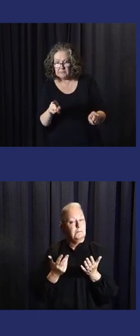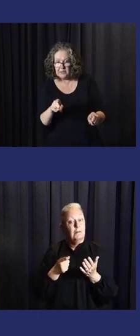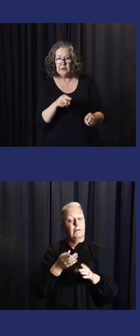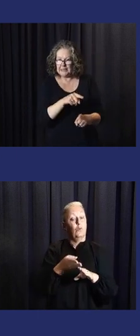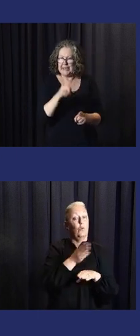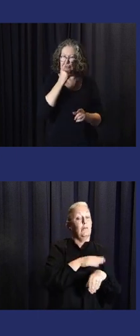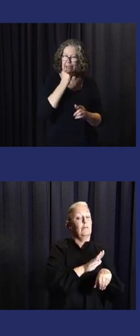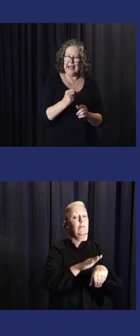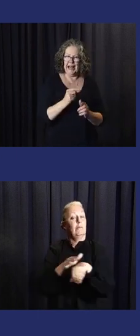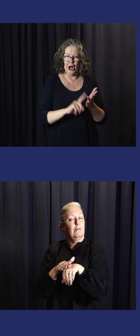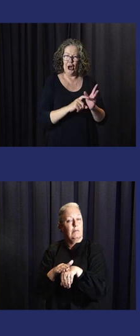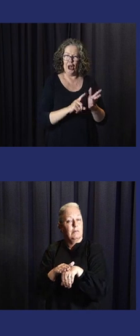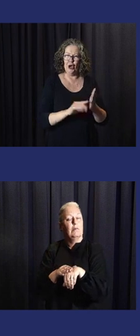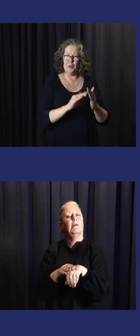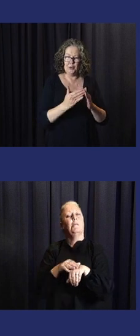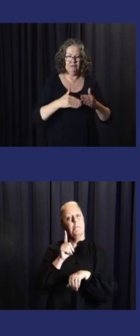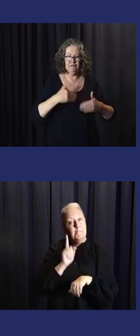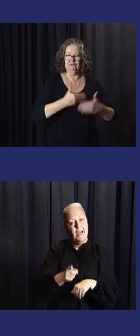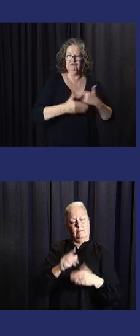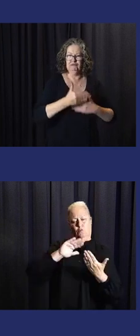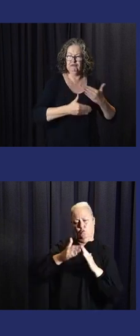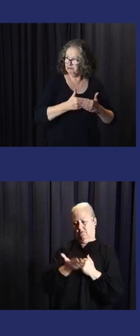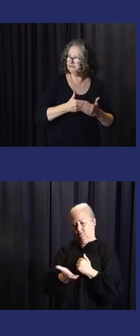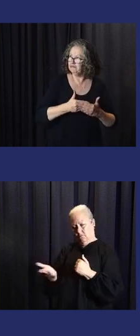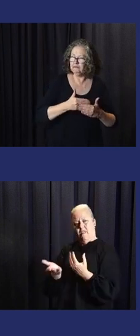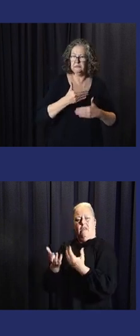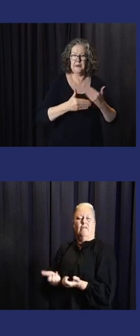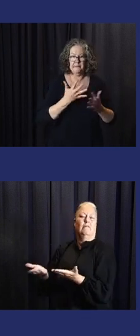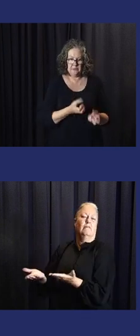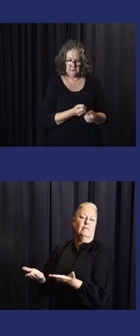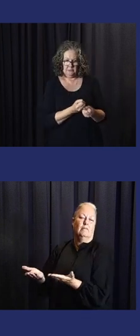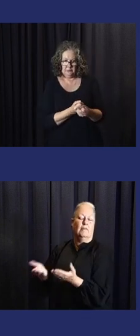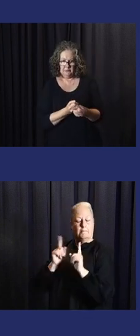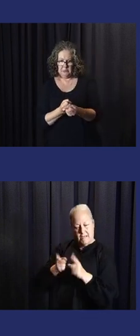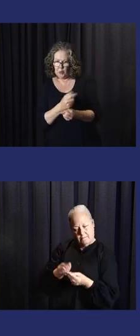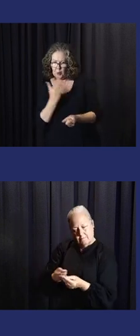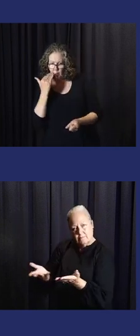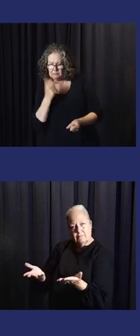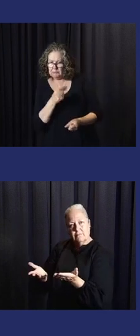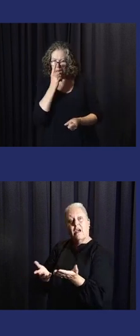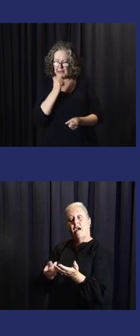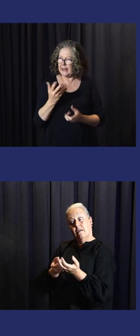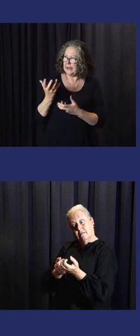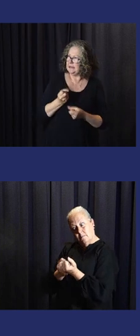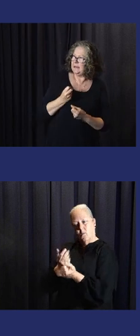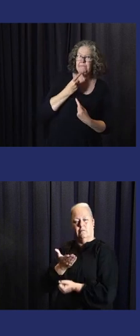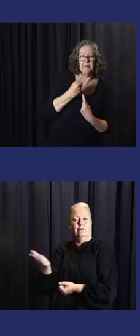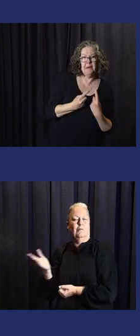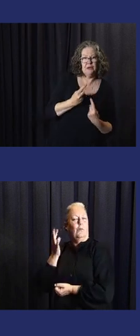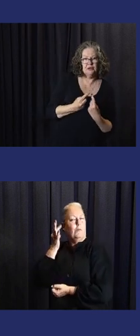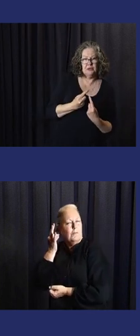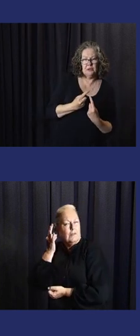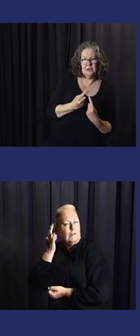mean? It means ensuring that early warning messages are received and acted upon by the local communities. And